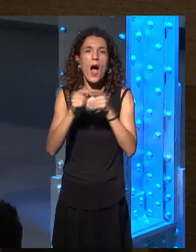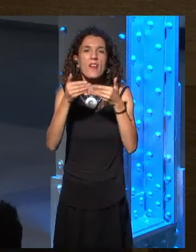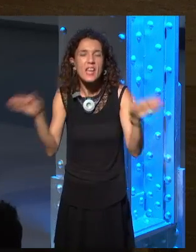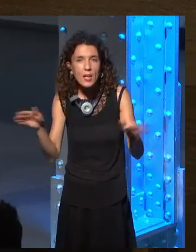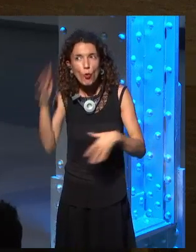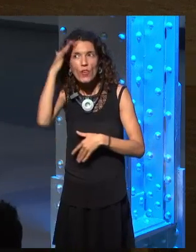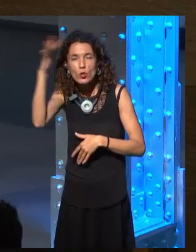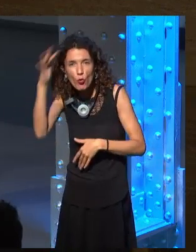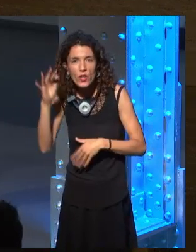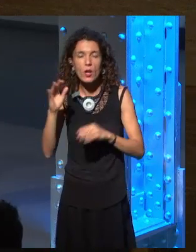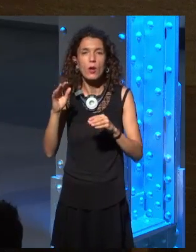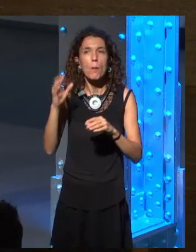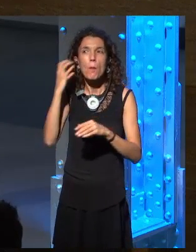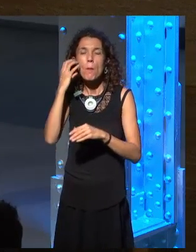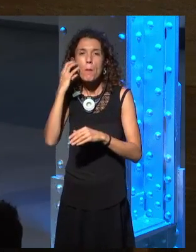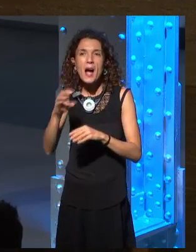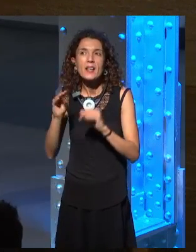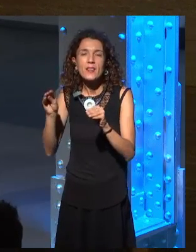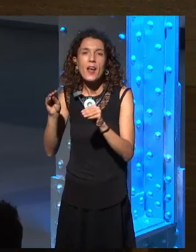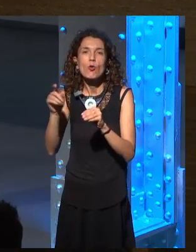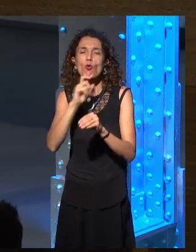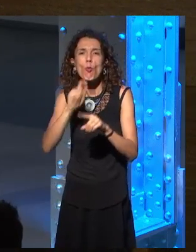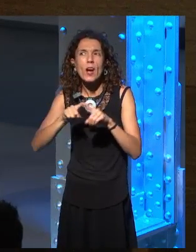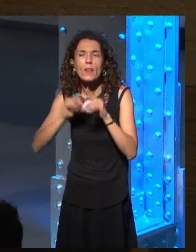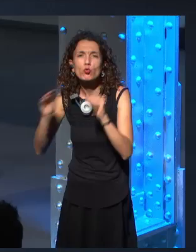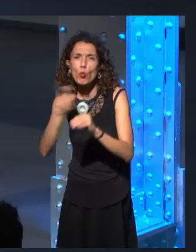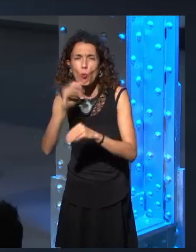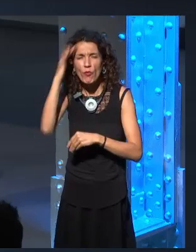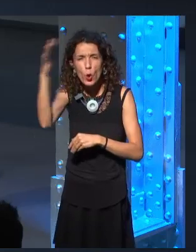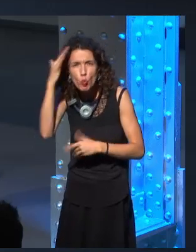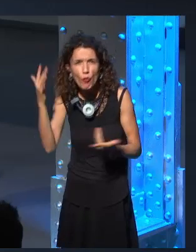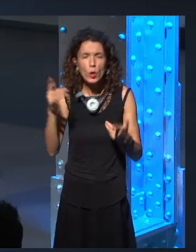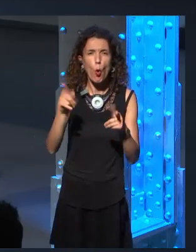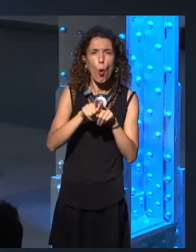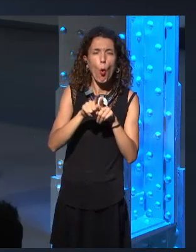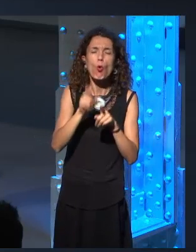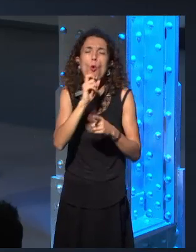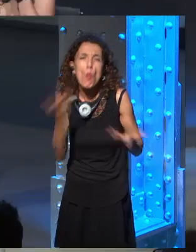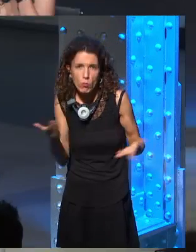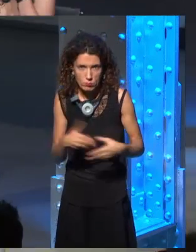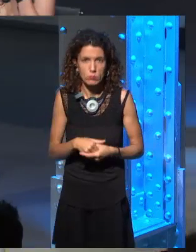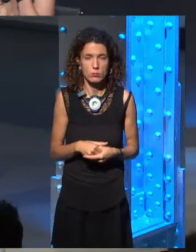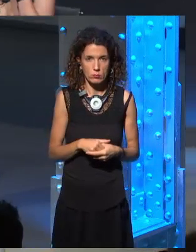Bran? How, I mean, you've met him too. Do you think he's a philosophical writer or not?